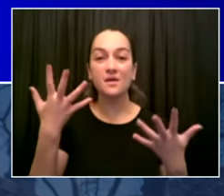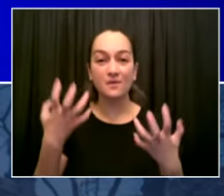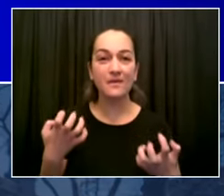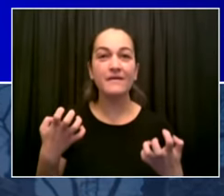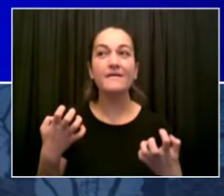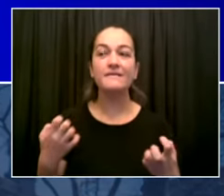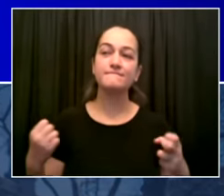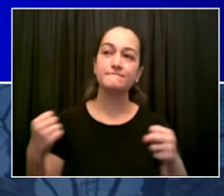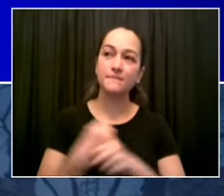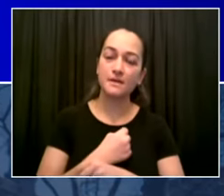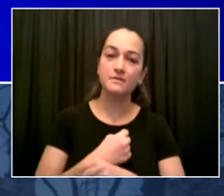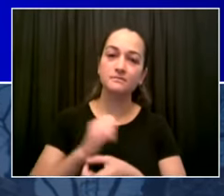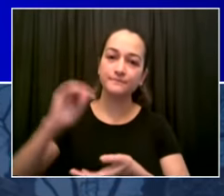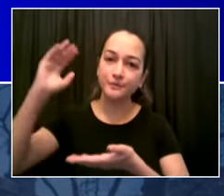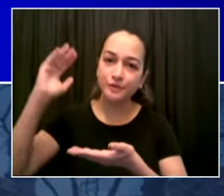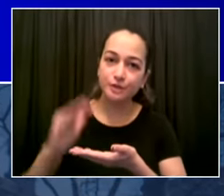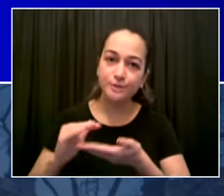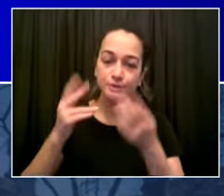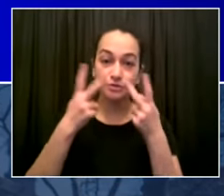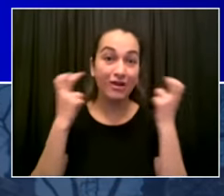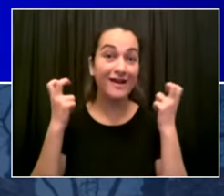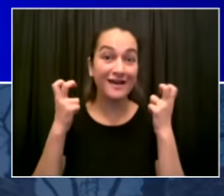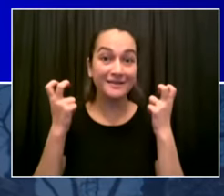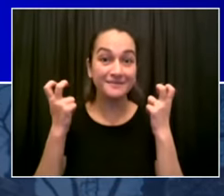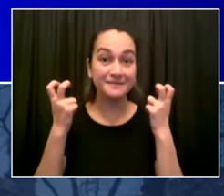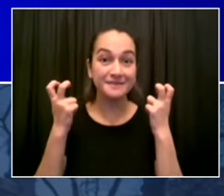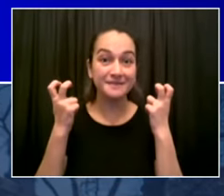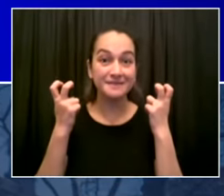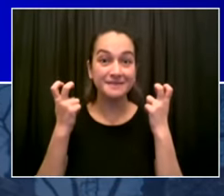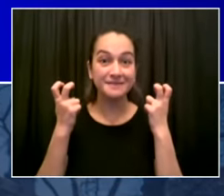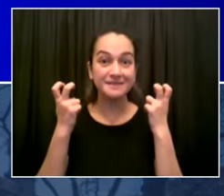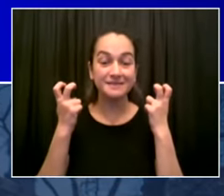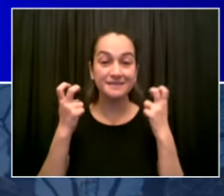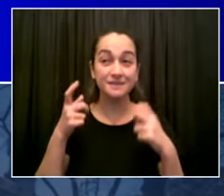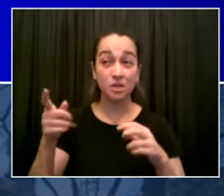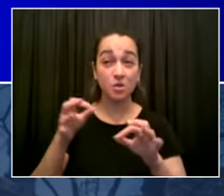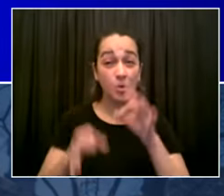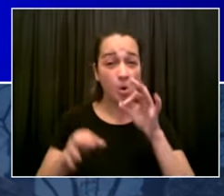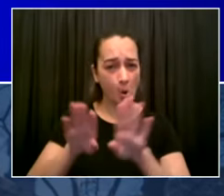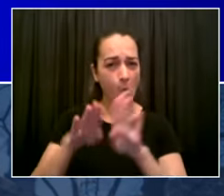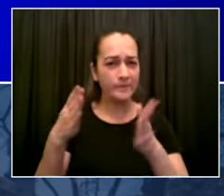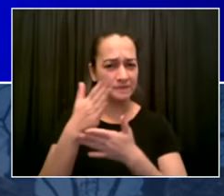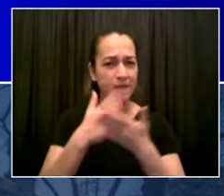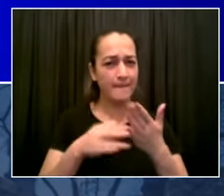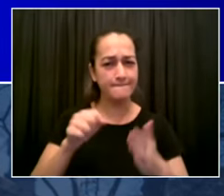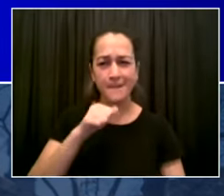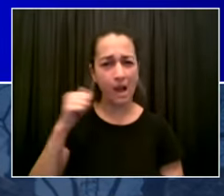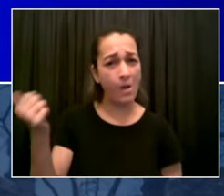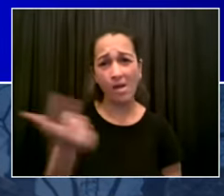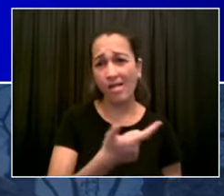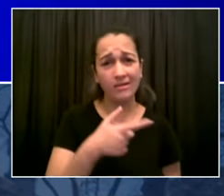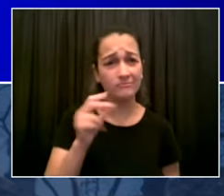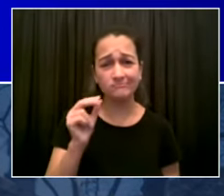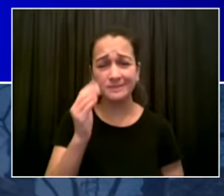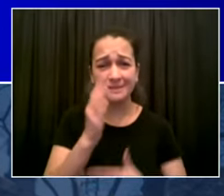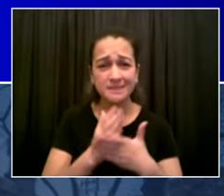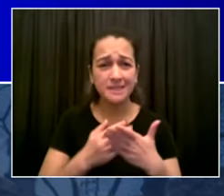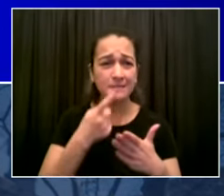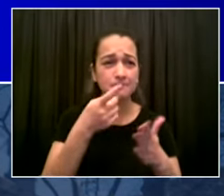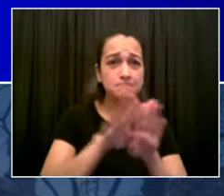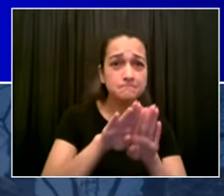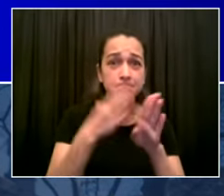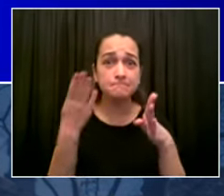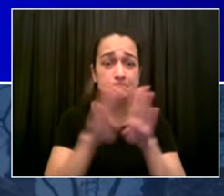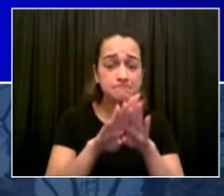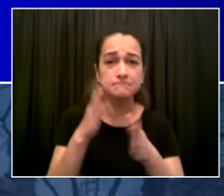be as active as possible full strength as possible vaccination is the way we keep the courts moving and this is a really important step so thank